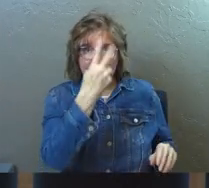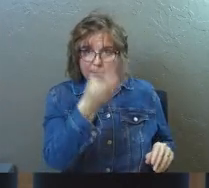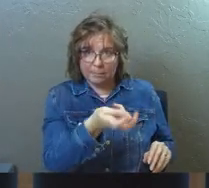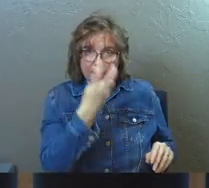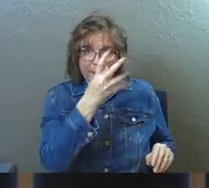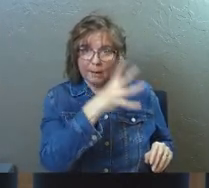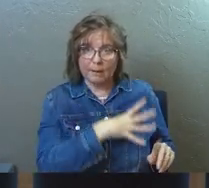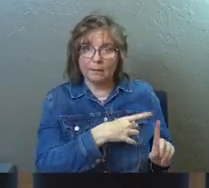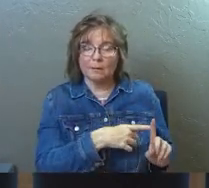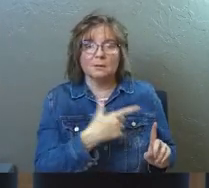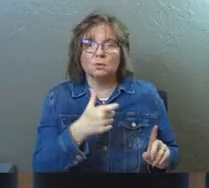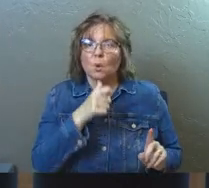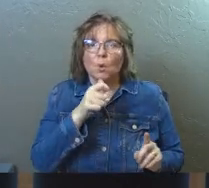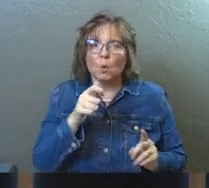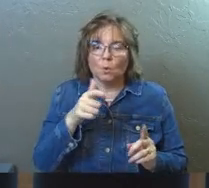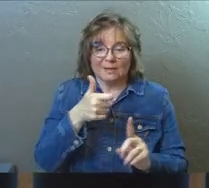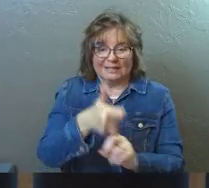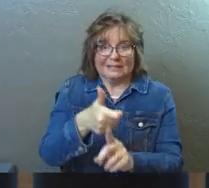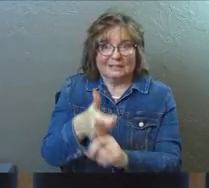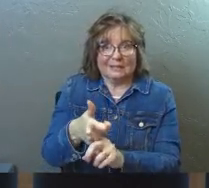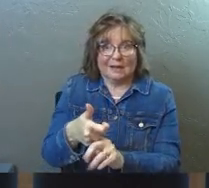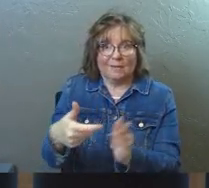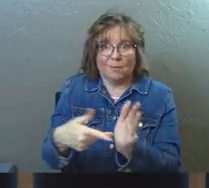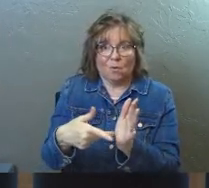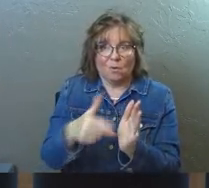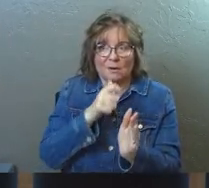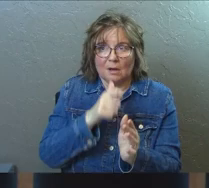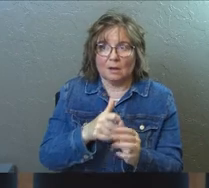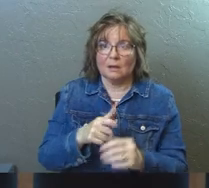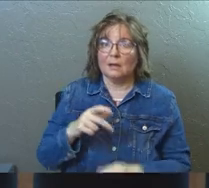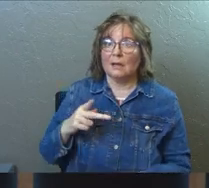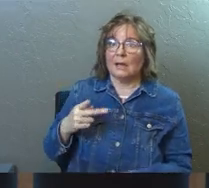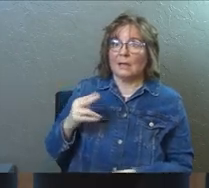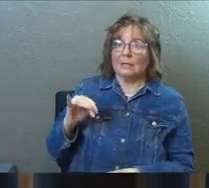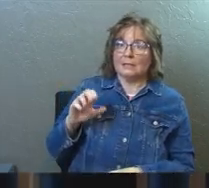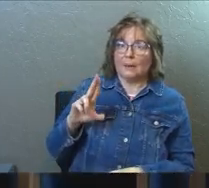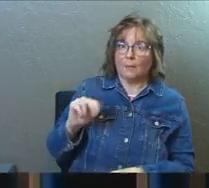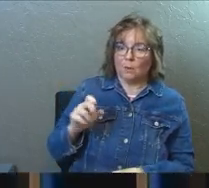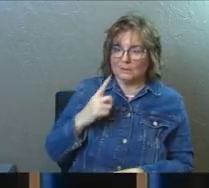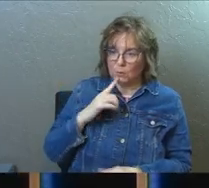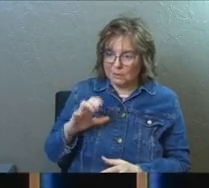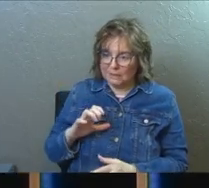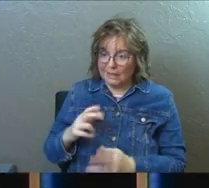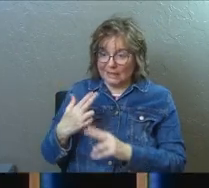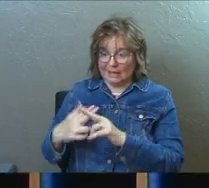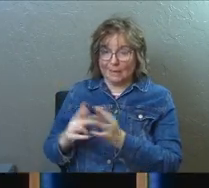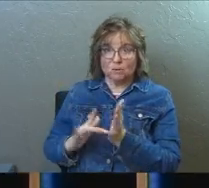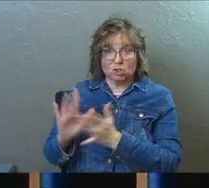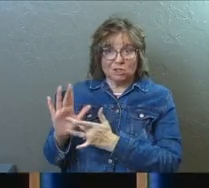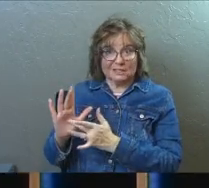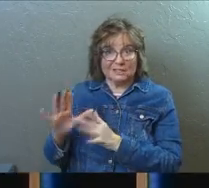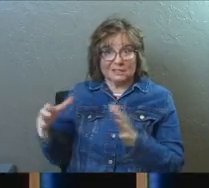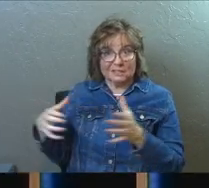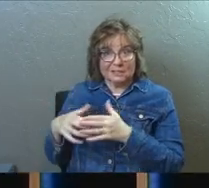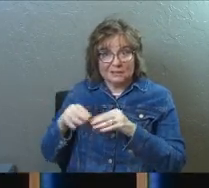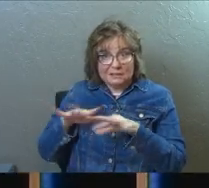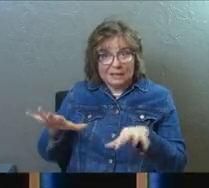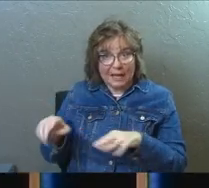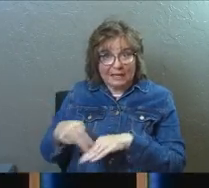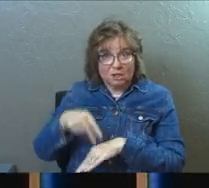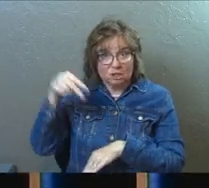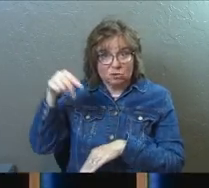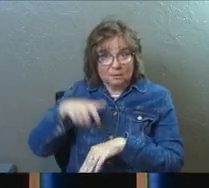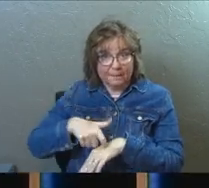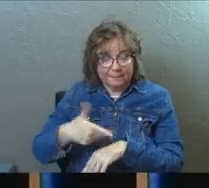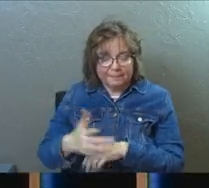So his fingerprints weren't on it. And Keybone was like, when we did that whole, his name is Jesus thing back in, uh, uh, Easter,